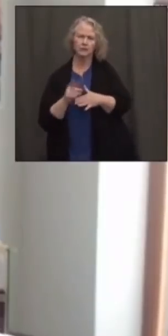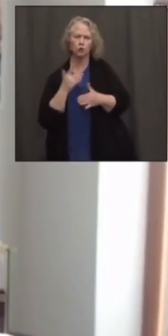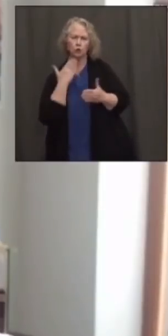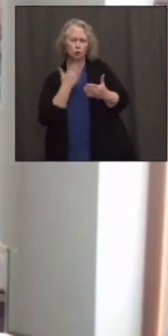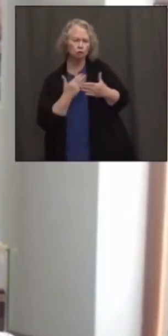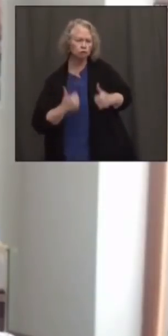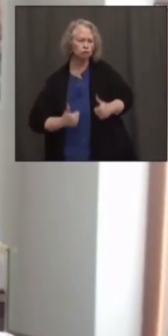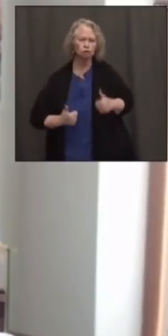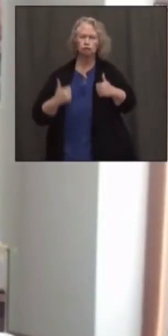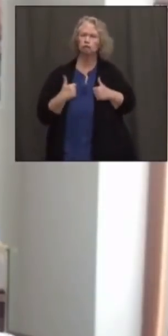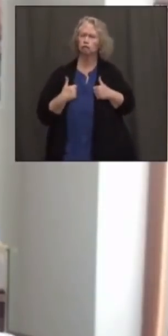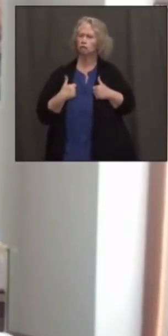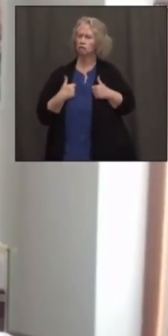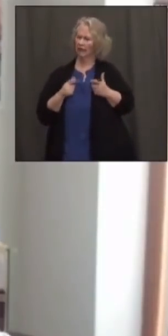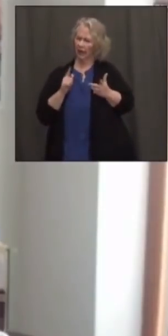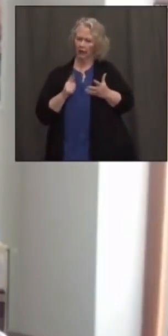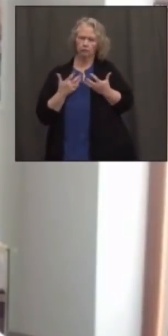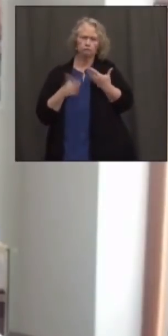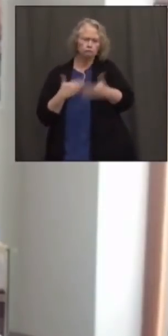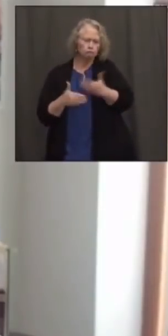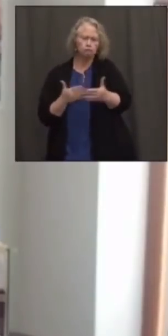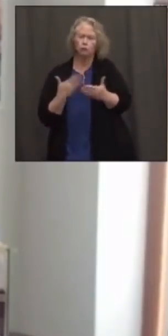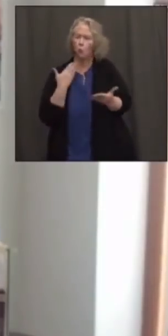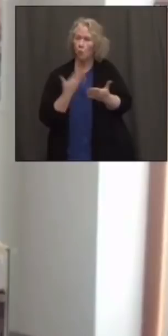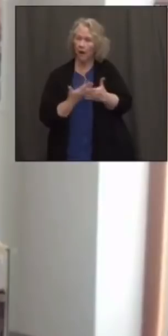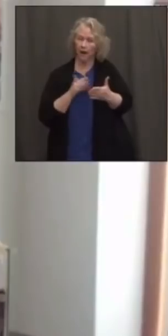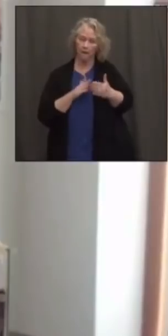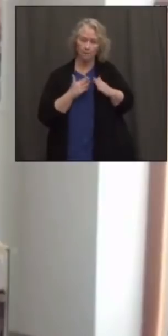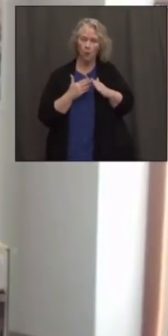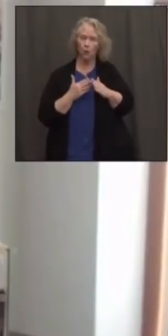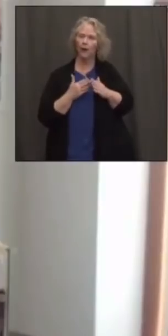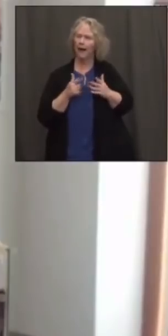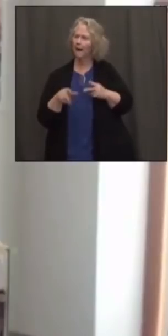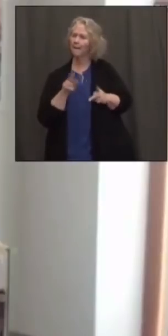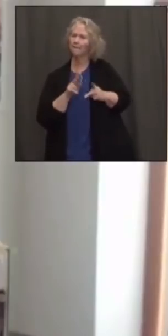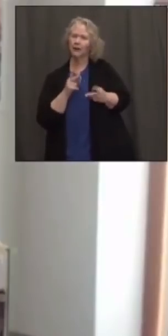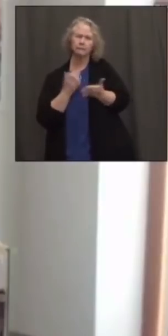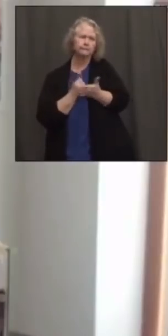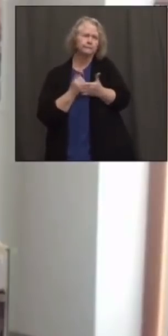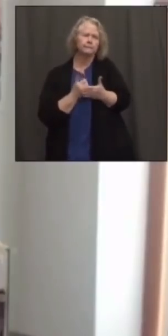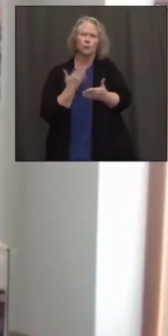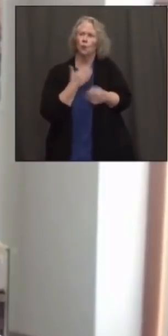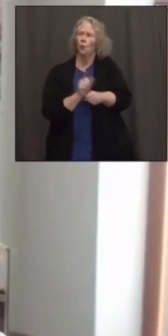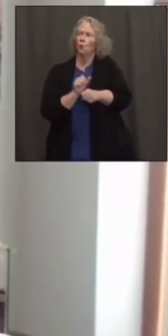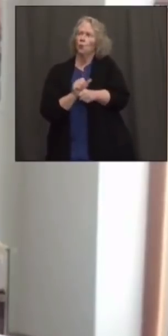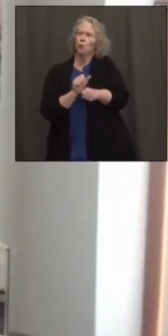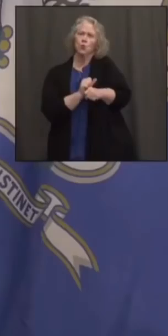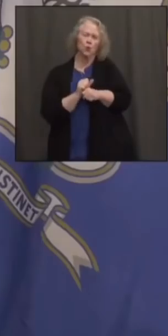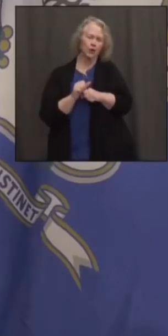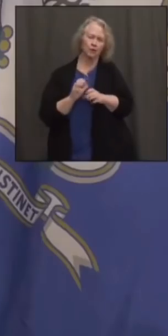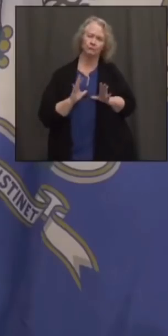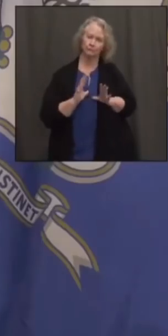that are functioning in our communities and providing employment for the residents of those communities.